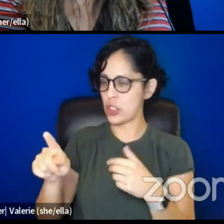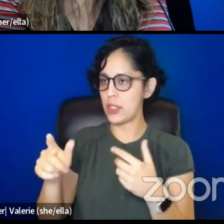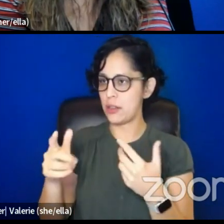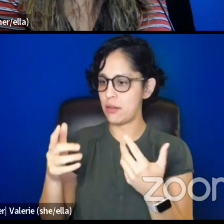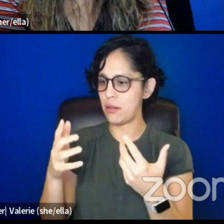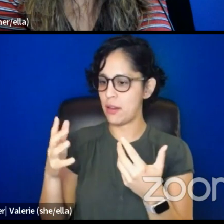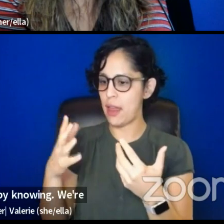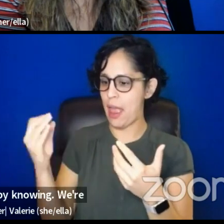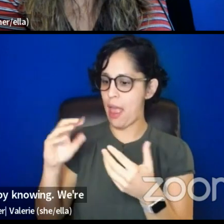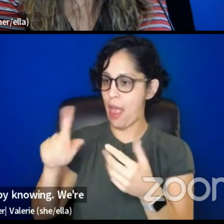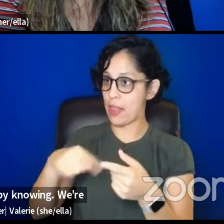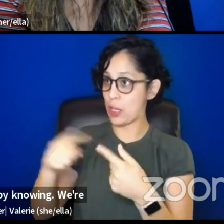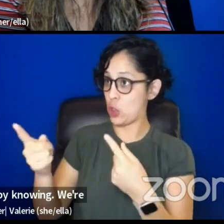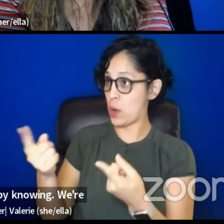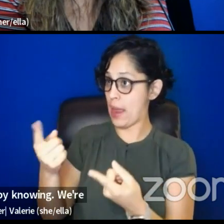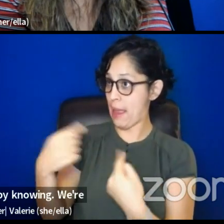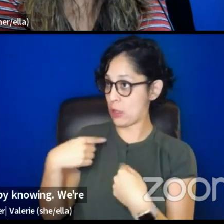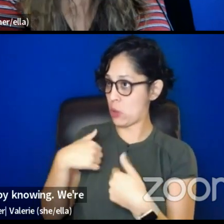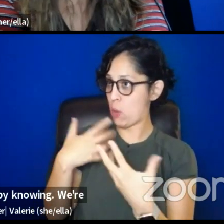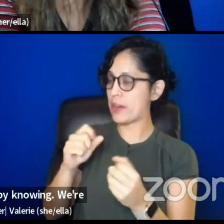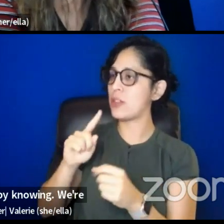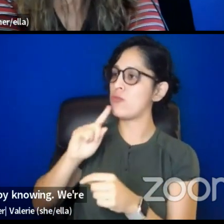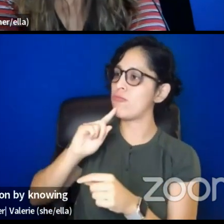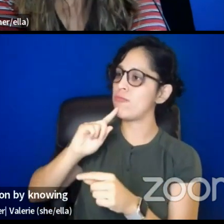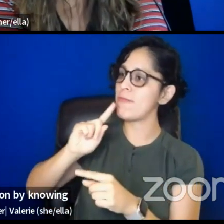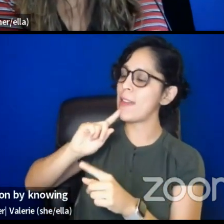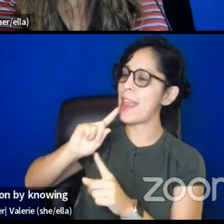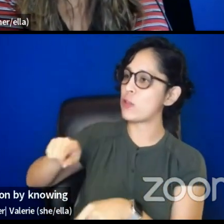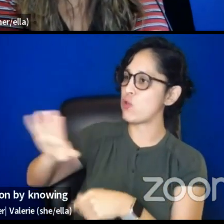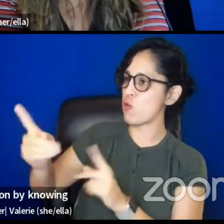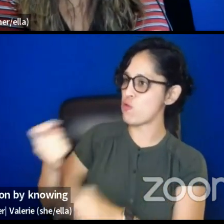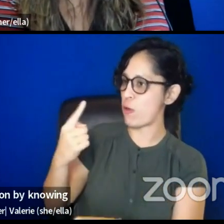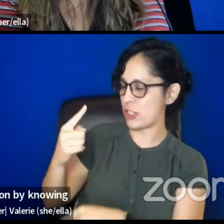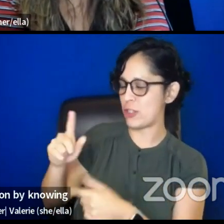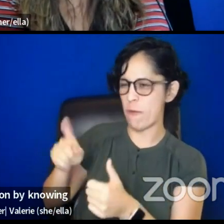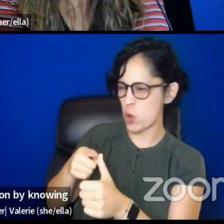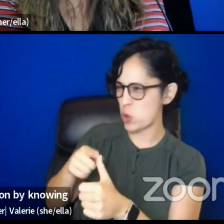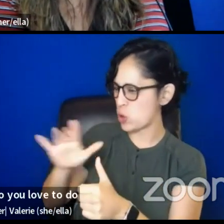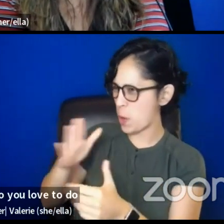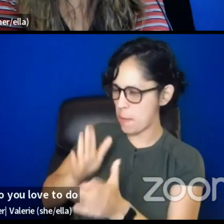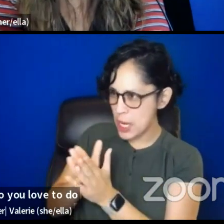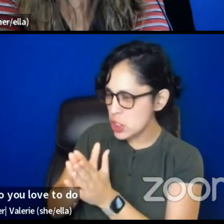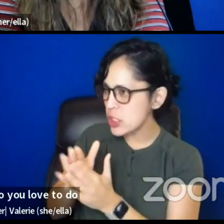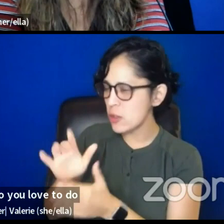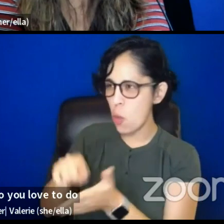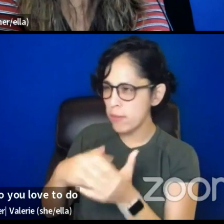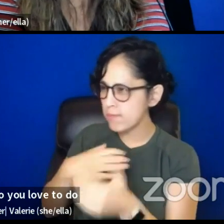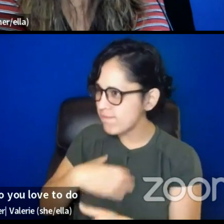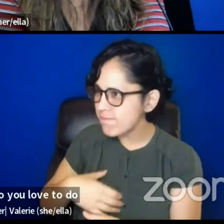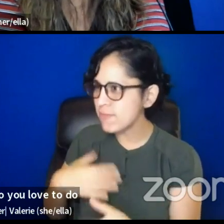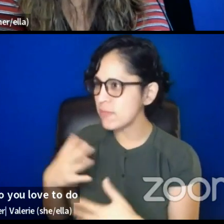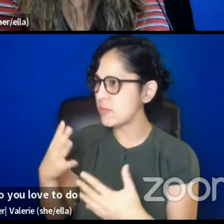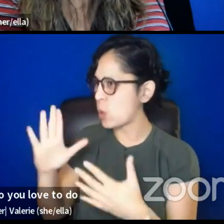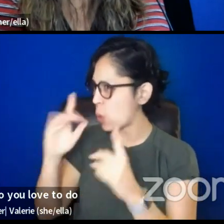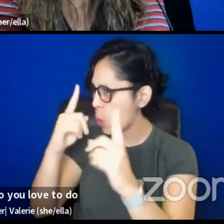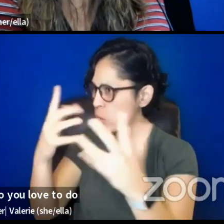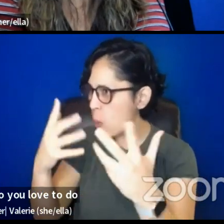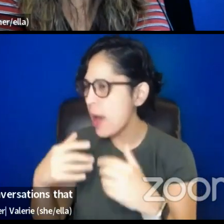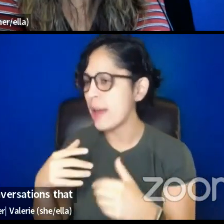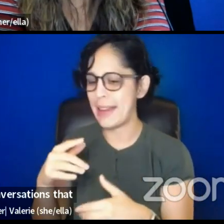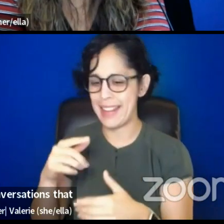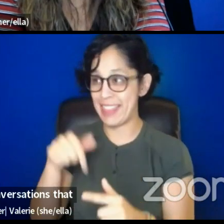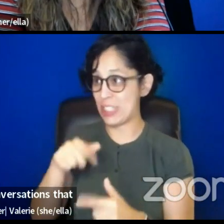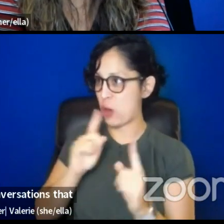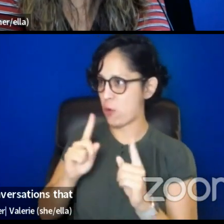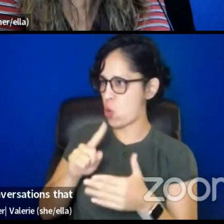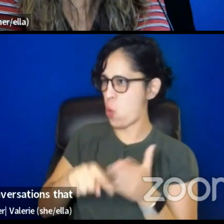knowing what are you passionate about, what do you love to do, and what resonates for you in these conversations? Yeah, for